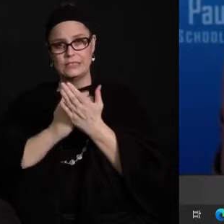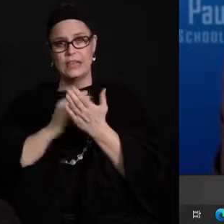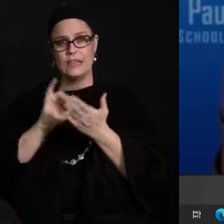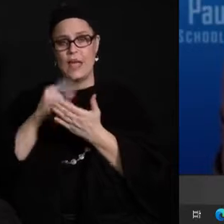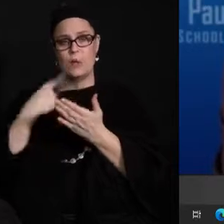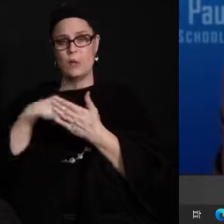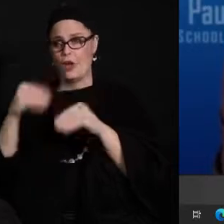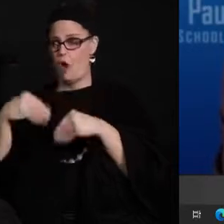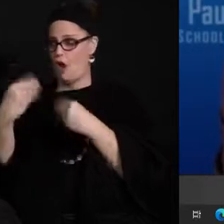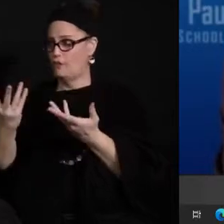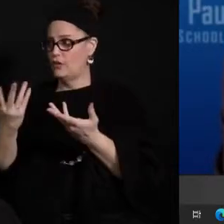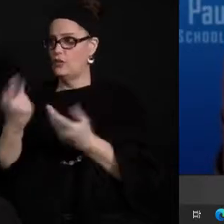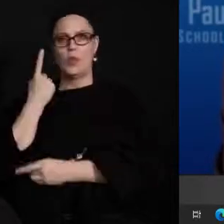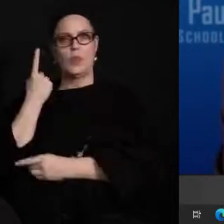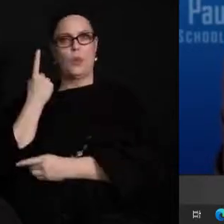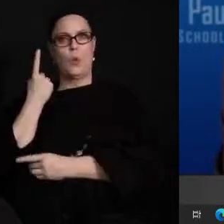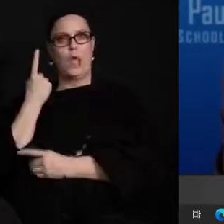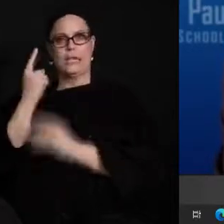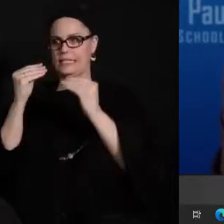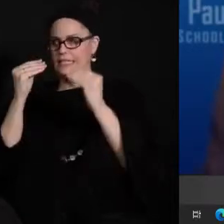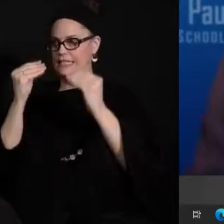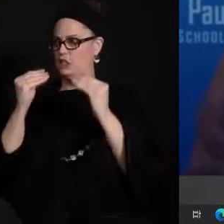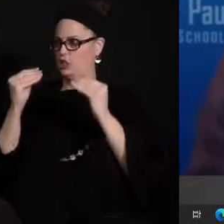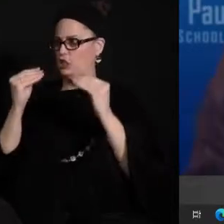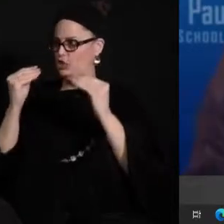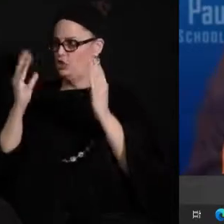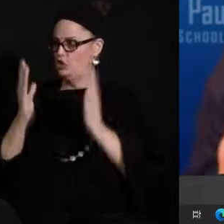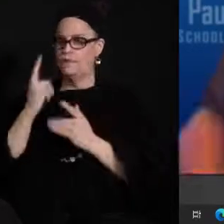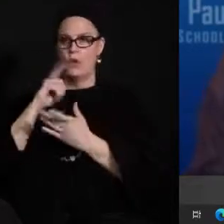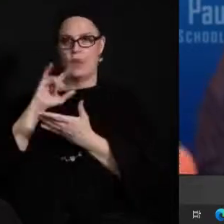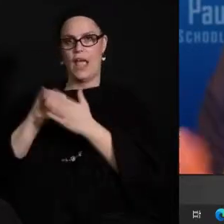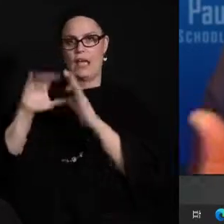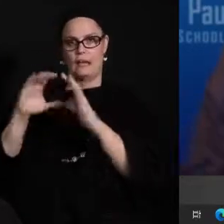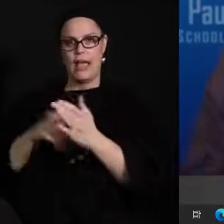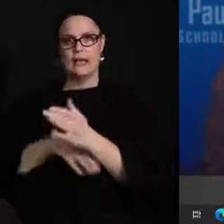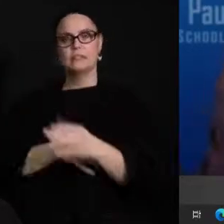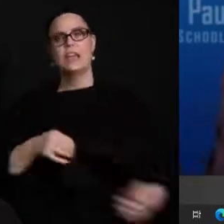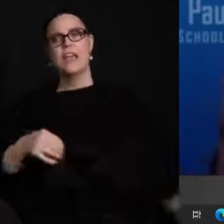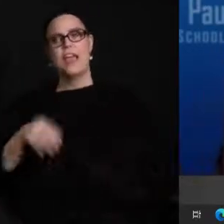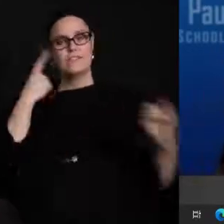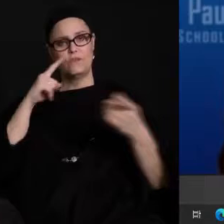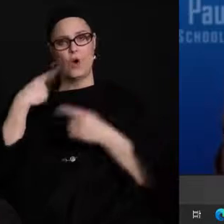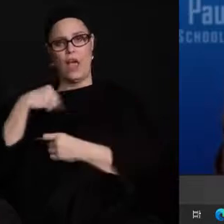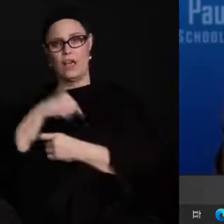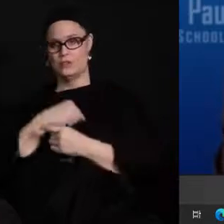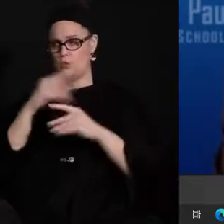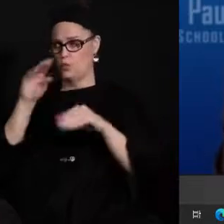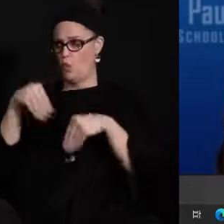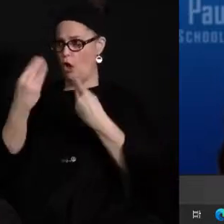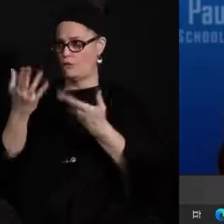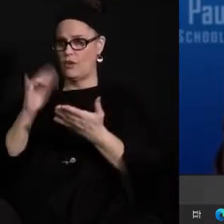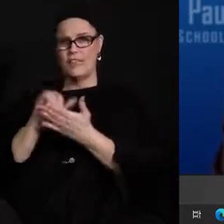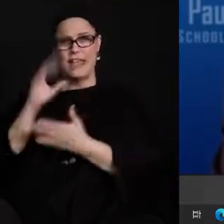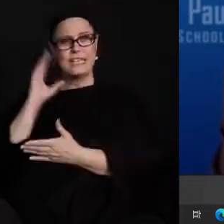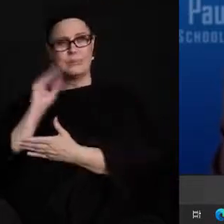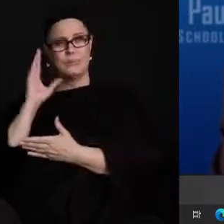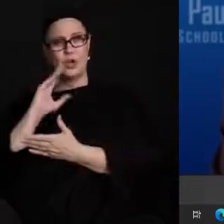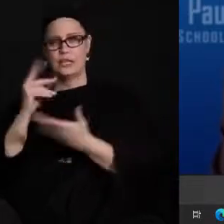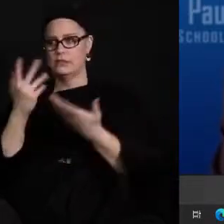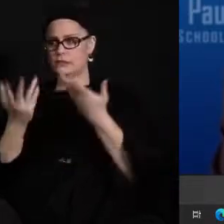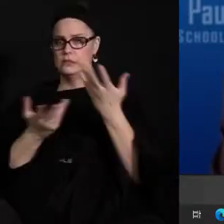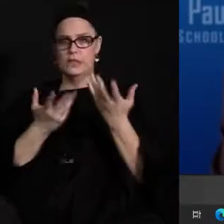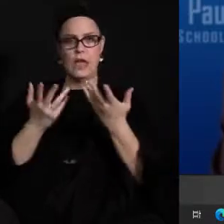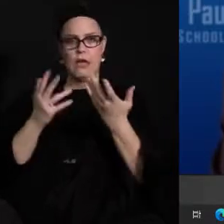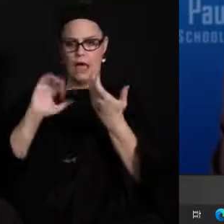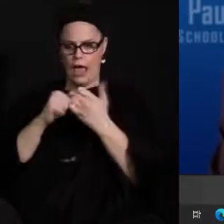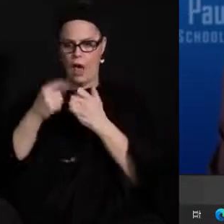teacher in a building who teaches that class and for us to offer that mirrored experience you know we would have to replicate